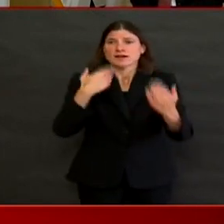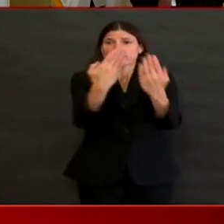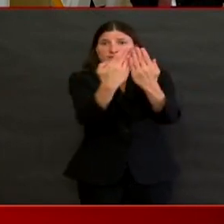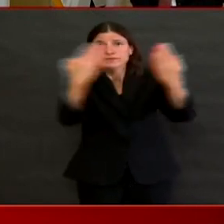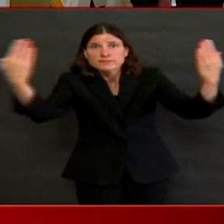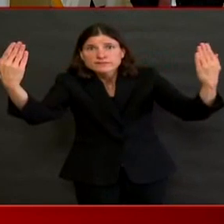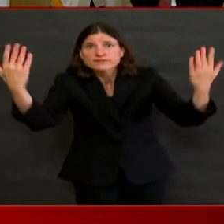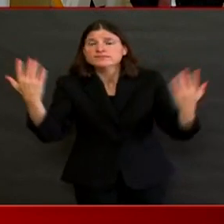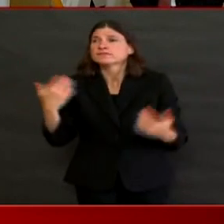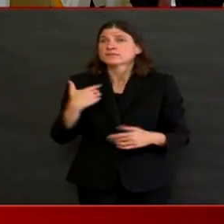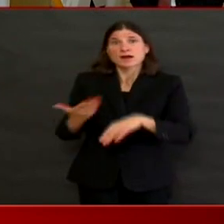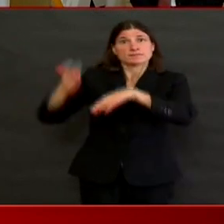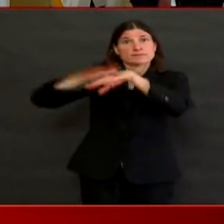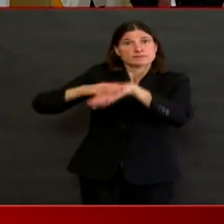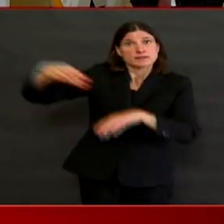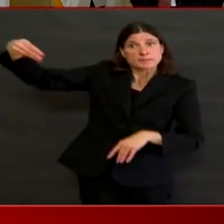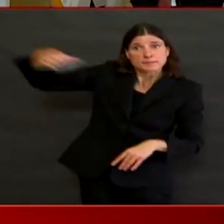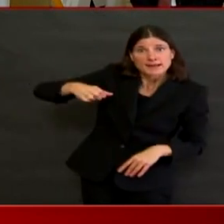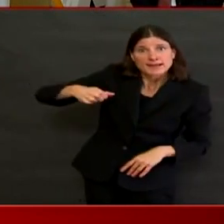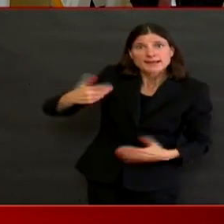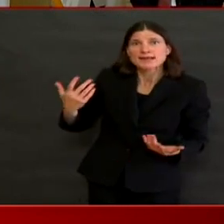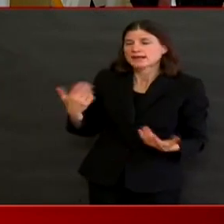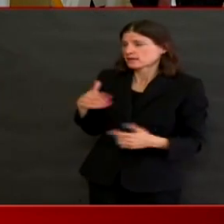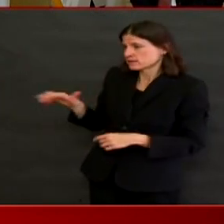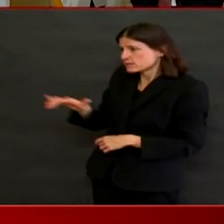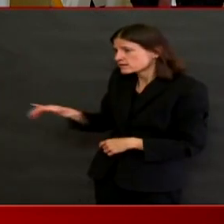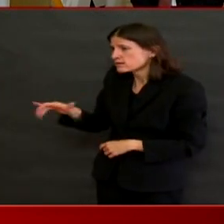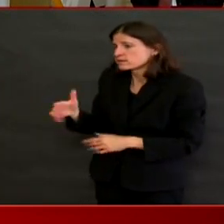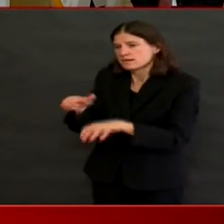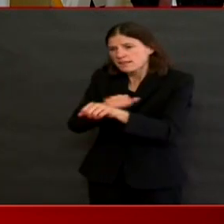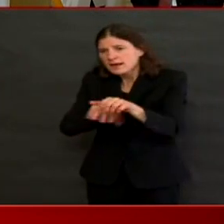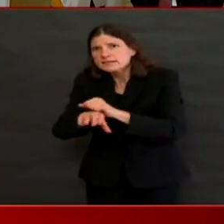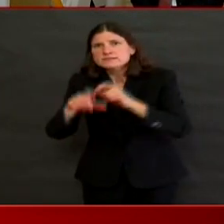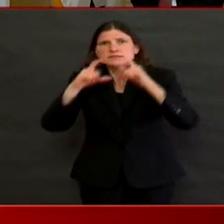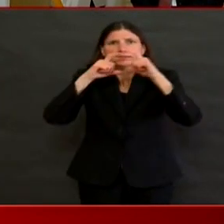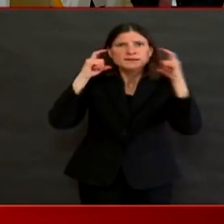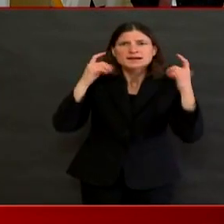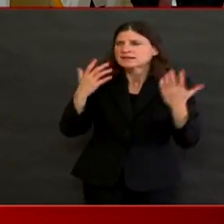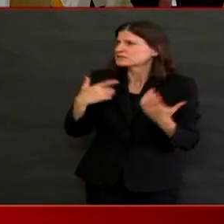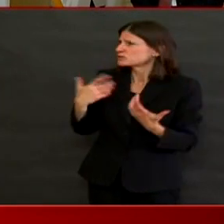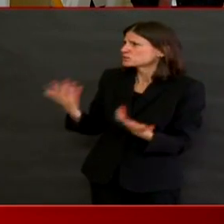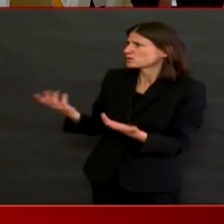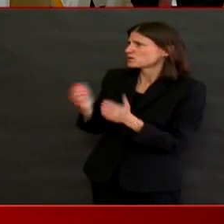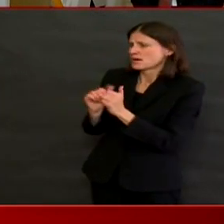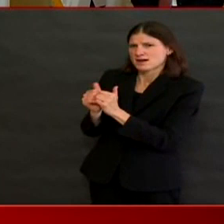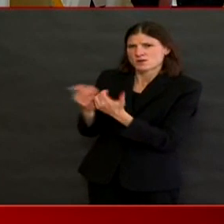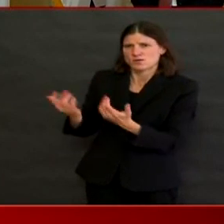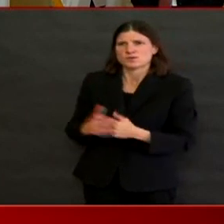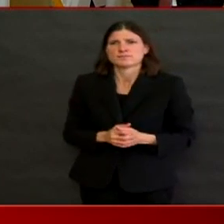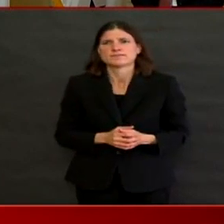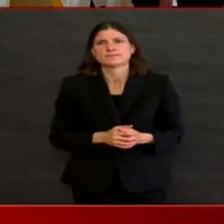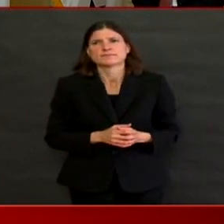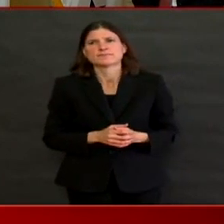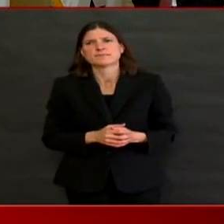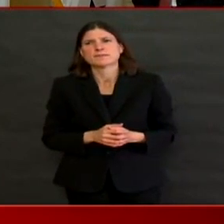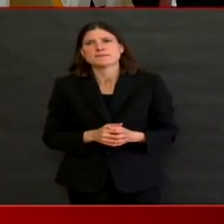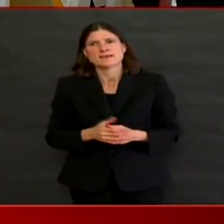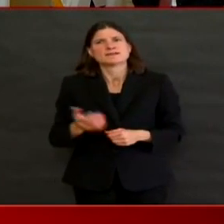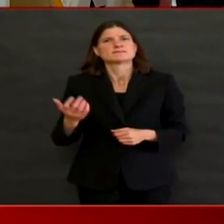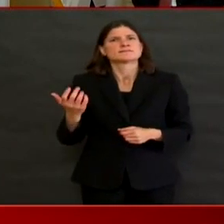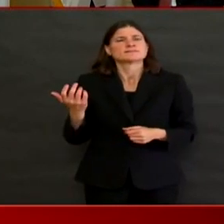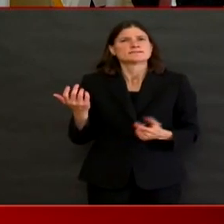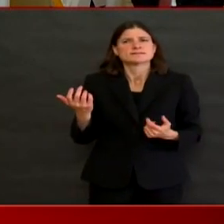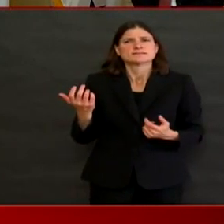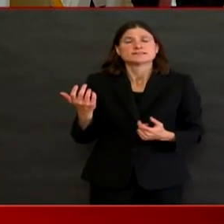acknowledge the fact that while so many people are out of work and laid off and struggling, there are many thousands of Rhode Islanders